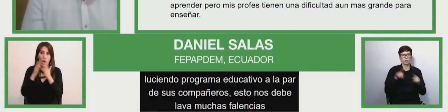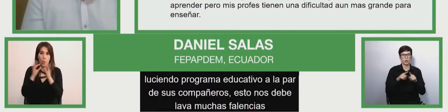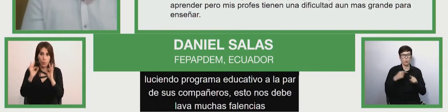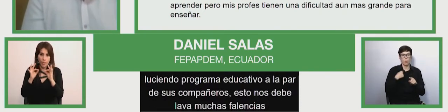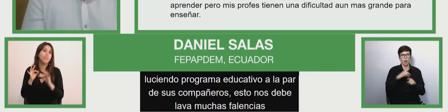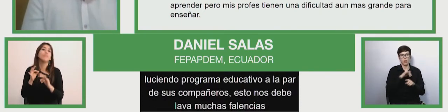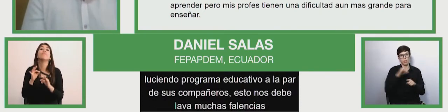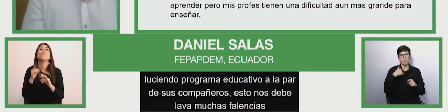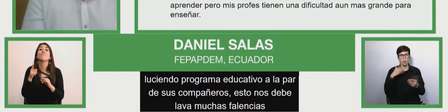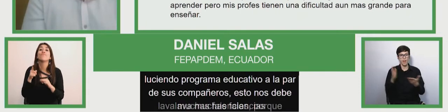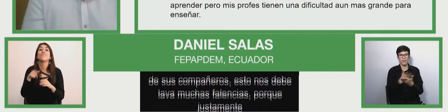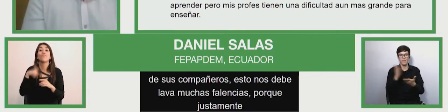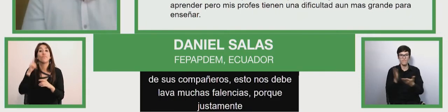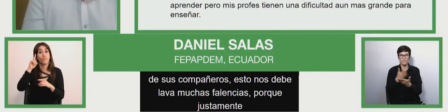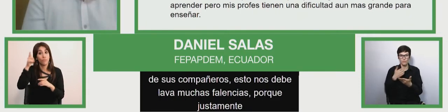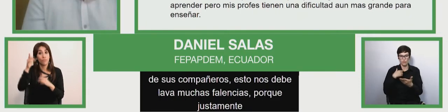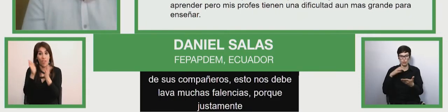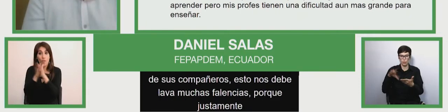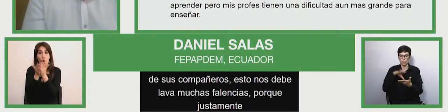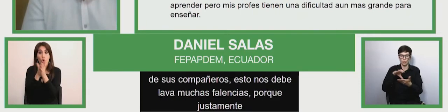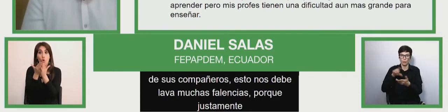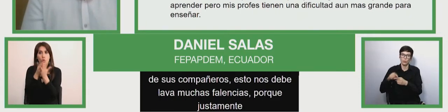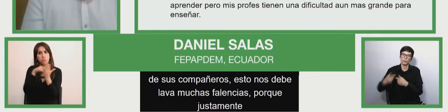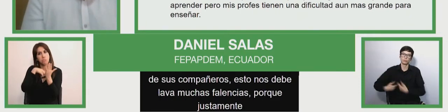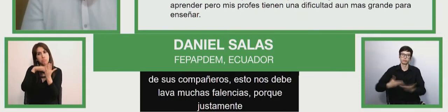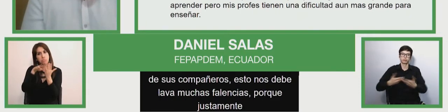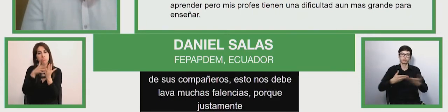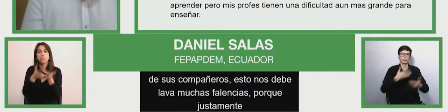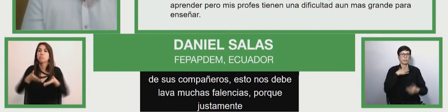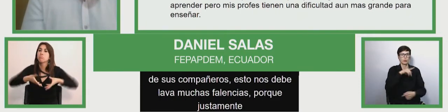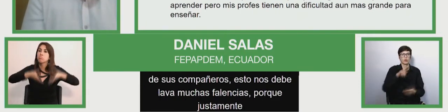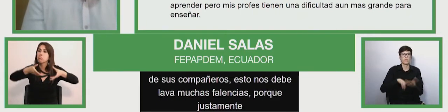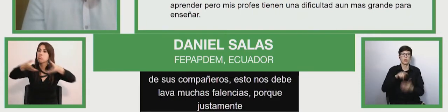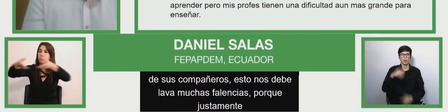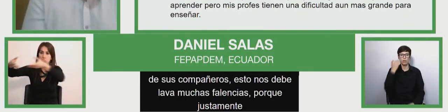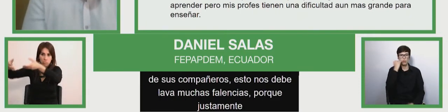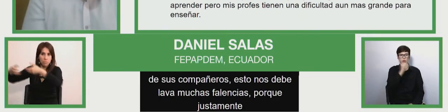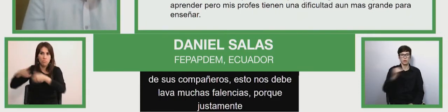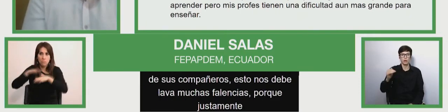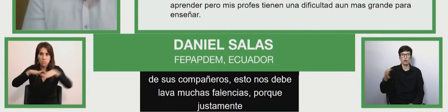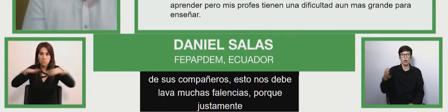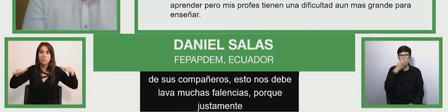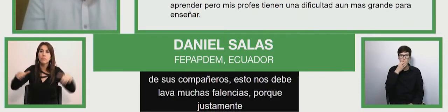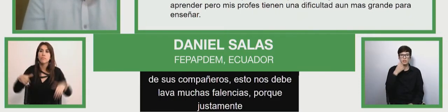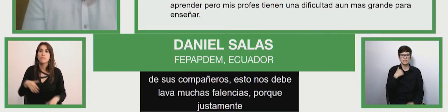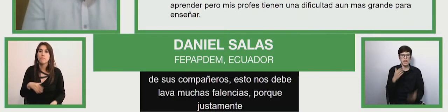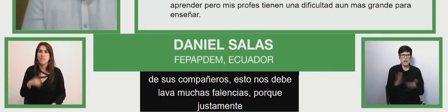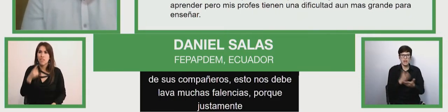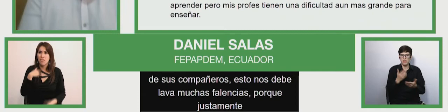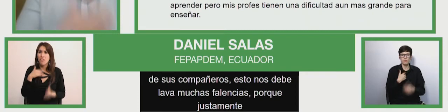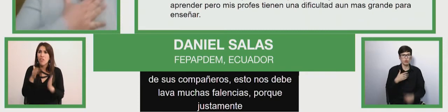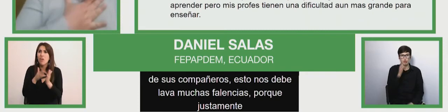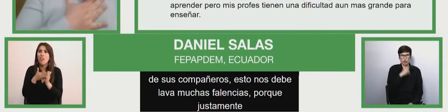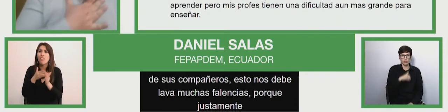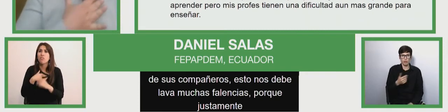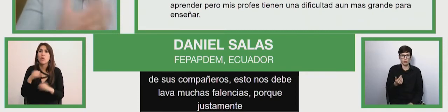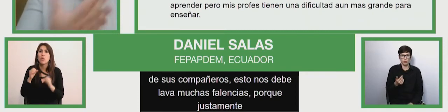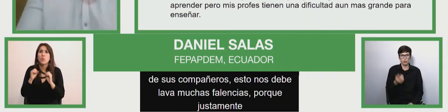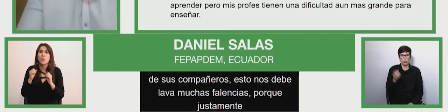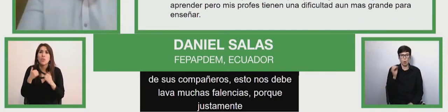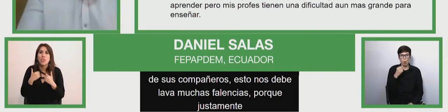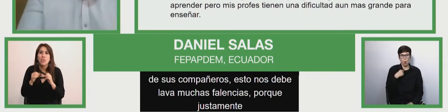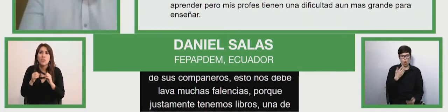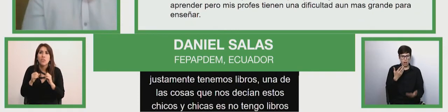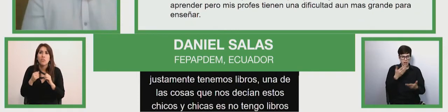making books because what they say these children is that we don't have books i make too much progress or i never see